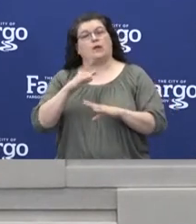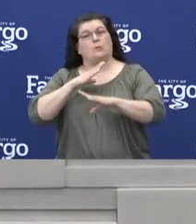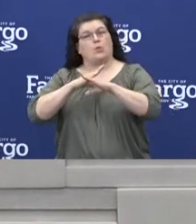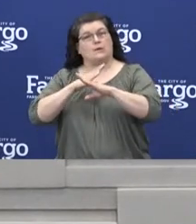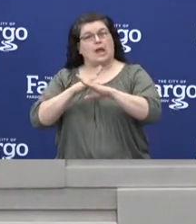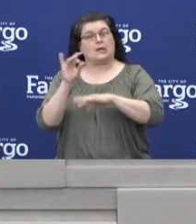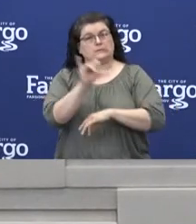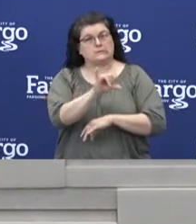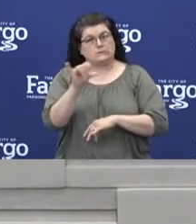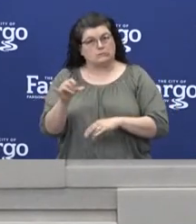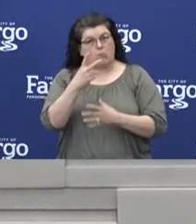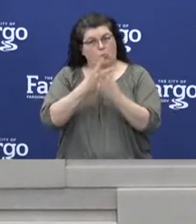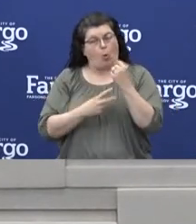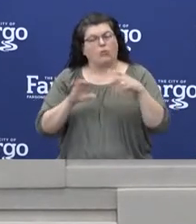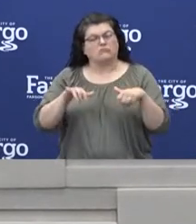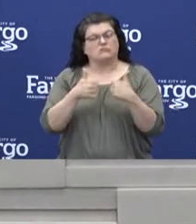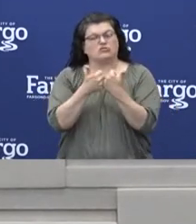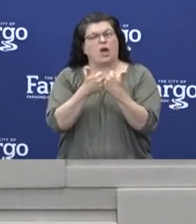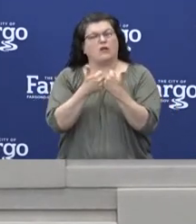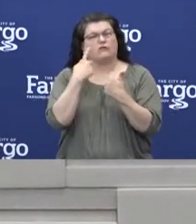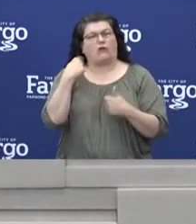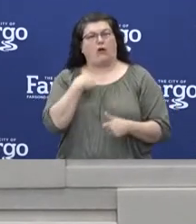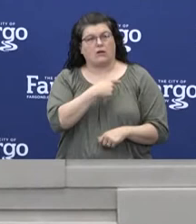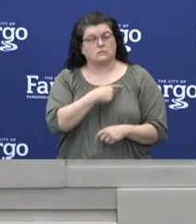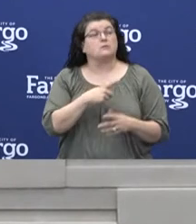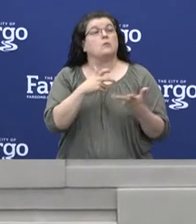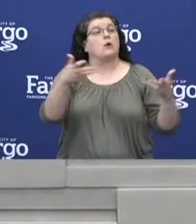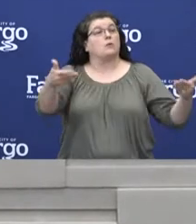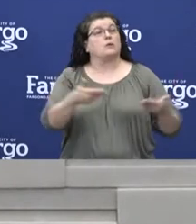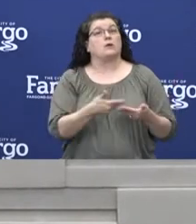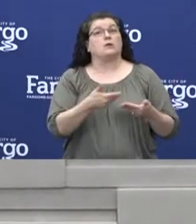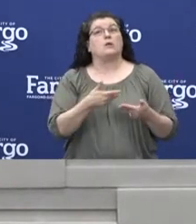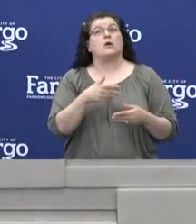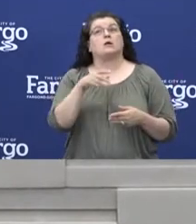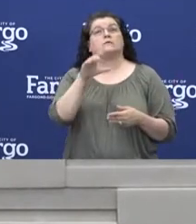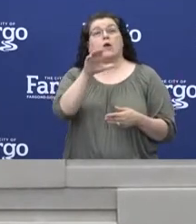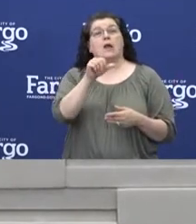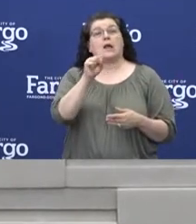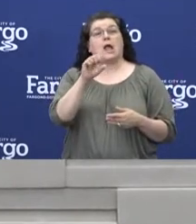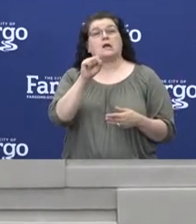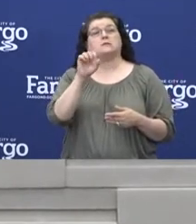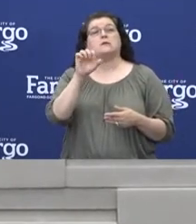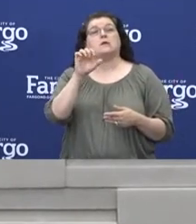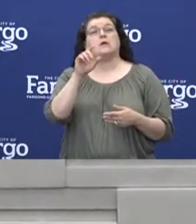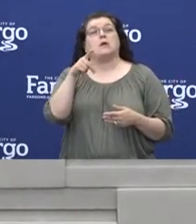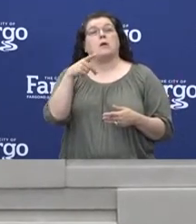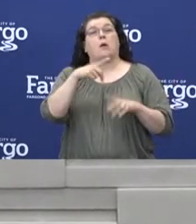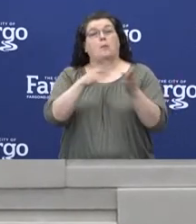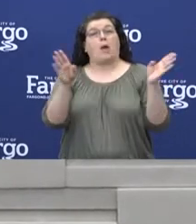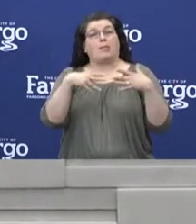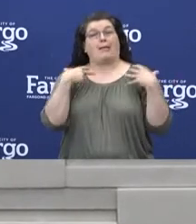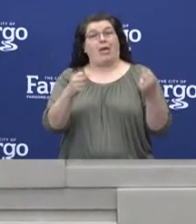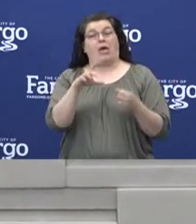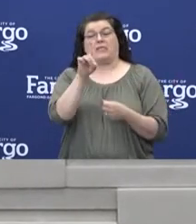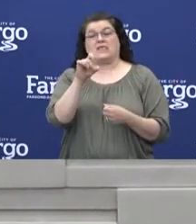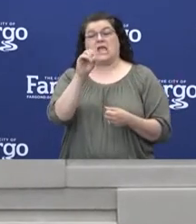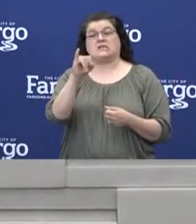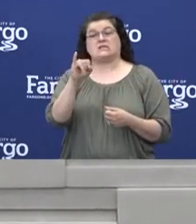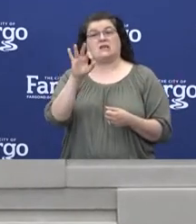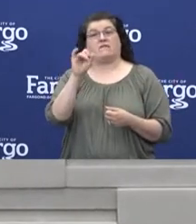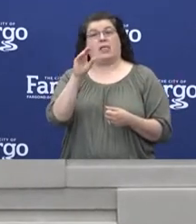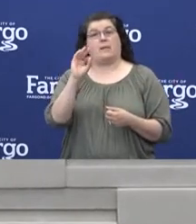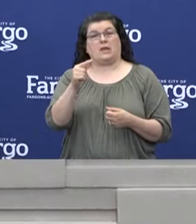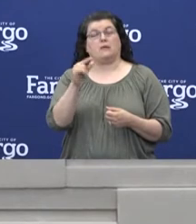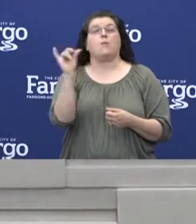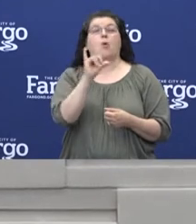challenge that we have. We'd like to introduce Director of Fargo Cass Public Health, Desi Fleming. She is also the co-chair of the Red